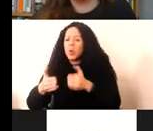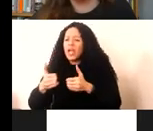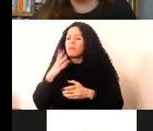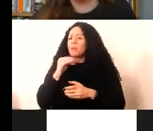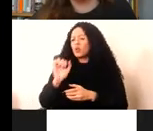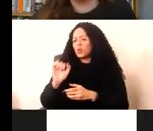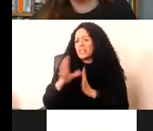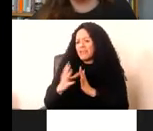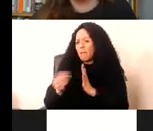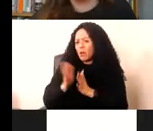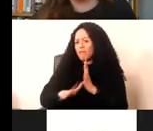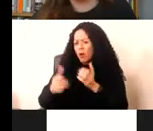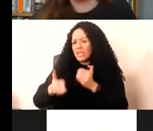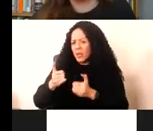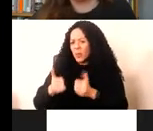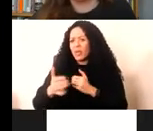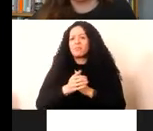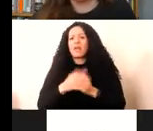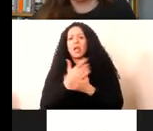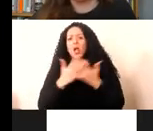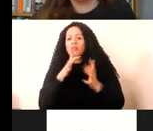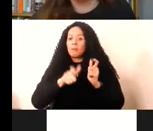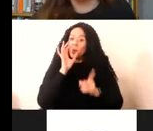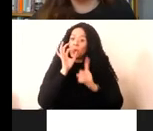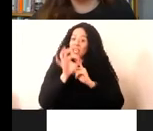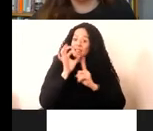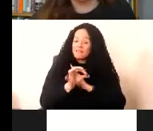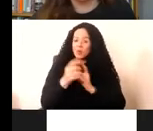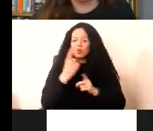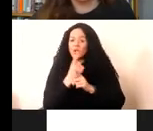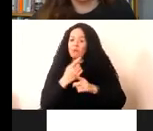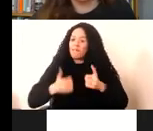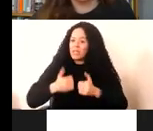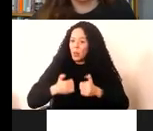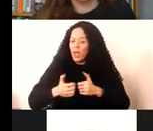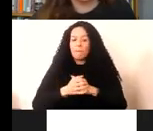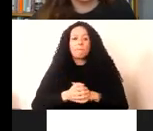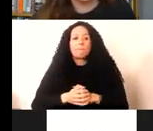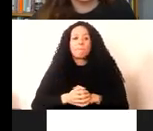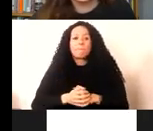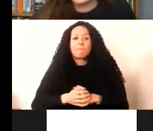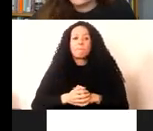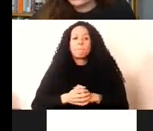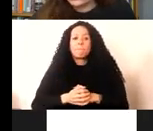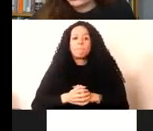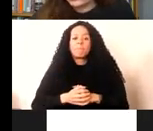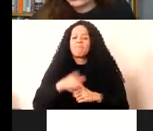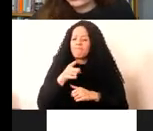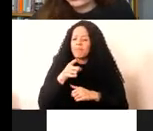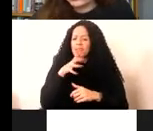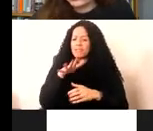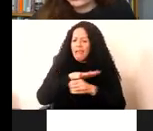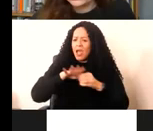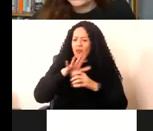so did many of the people that we interviewed. And this is an interesting, evolving area where